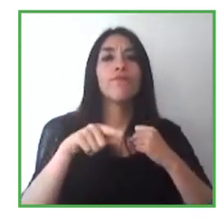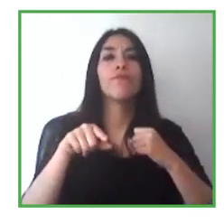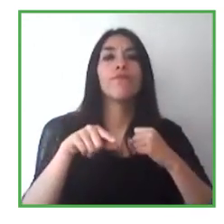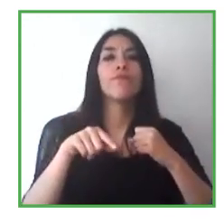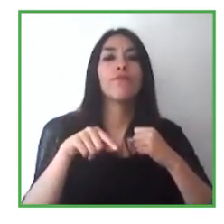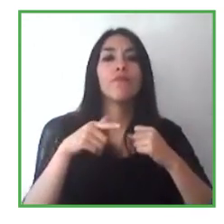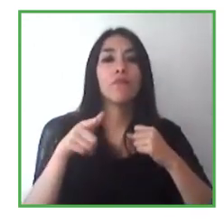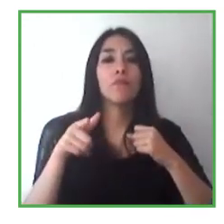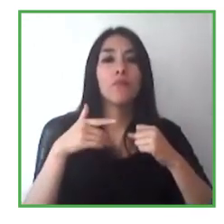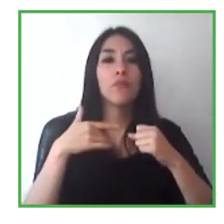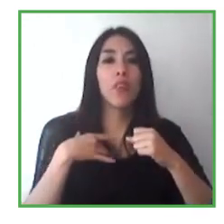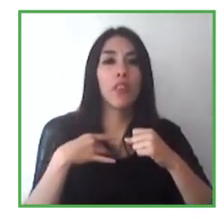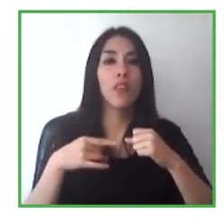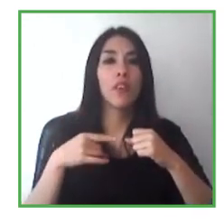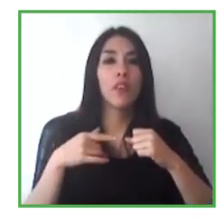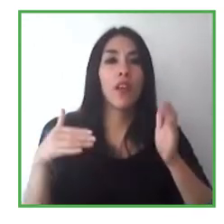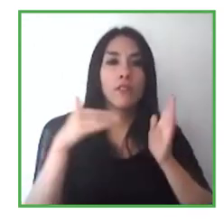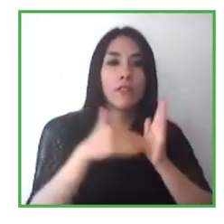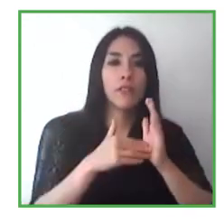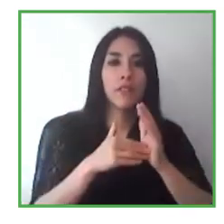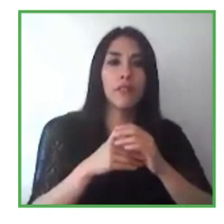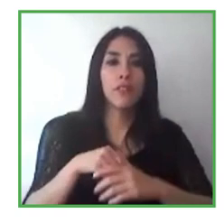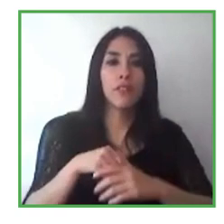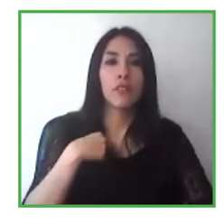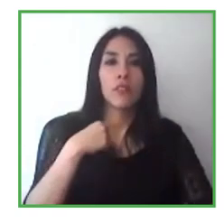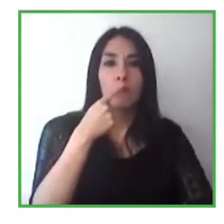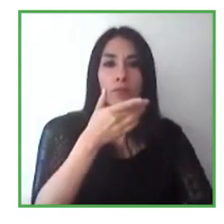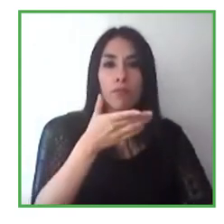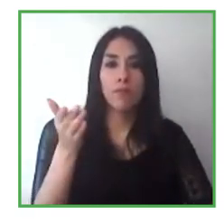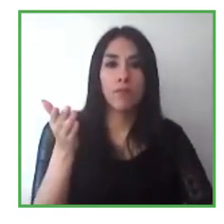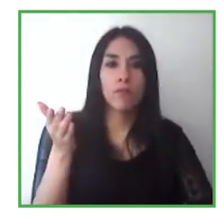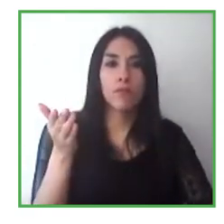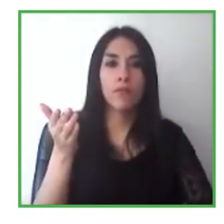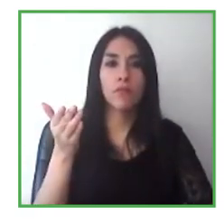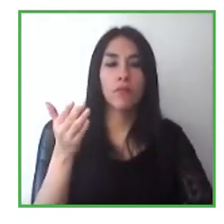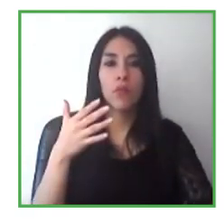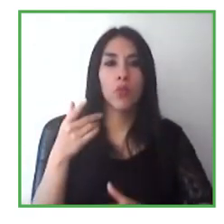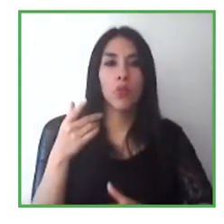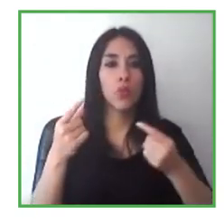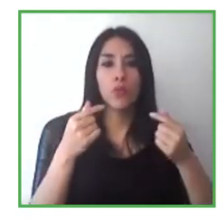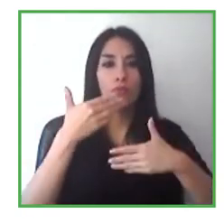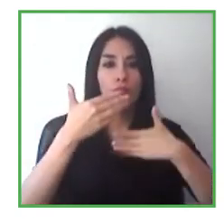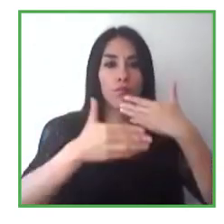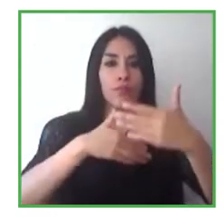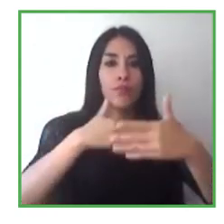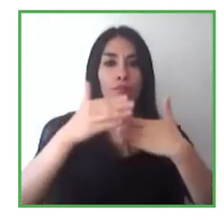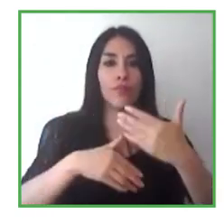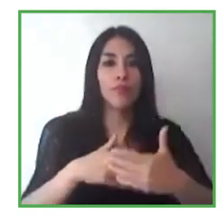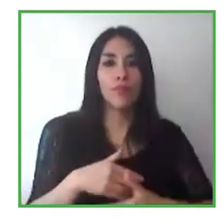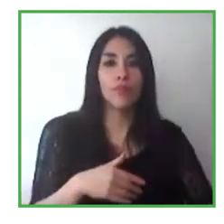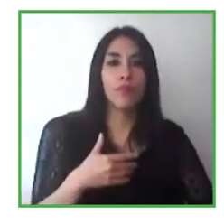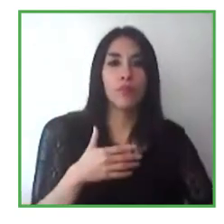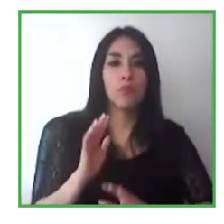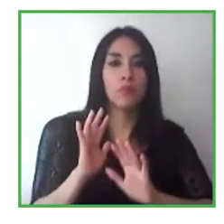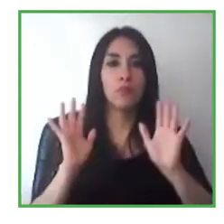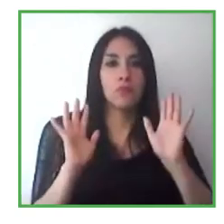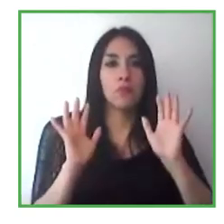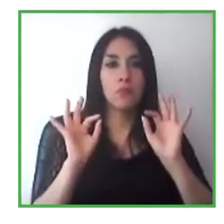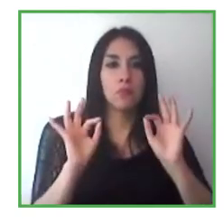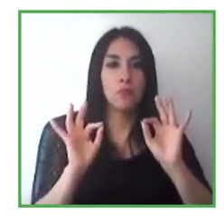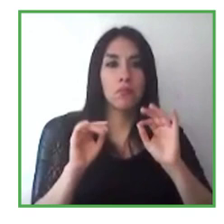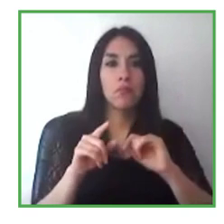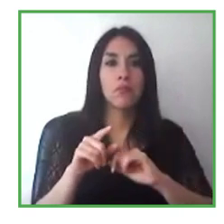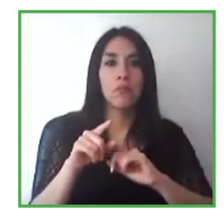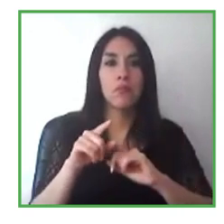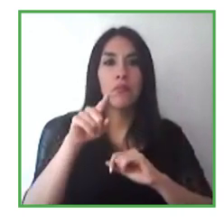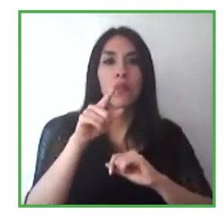Just start. It's not perfect. None of us have all of this figured out. But together we can we can move the sort of collective